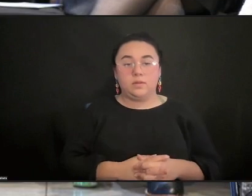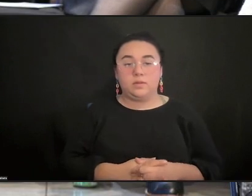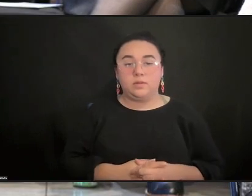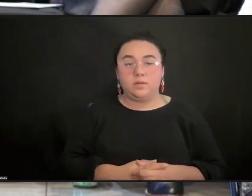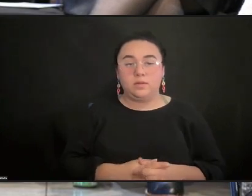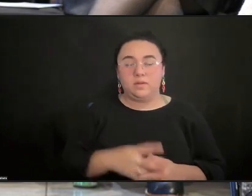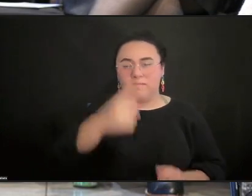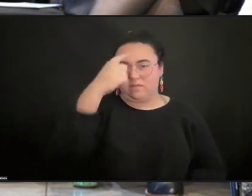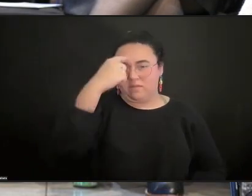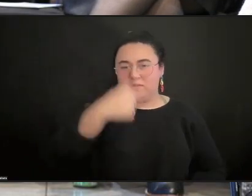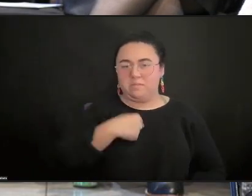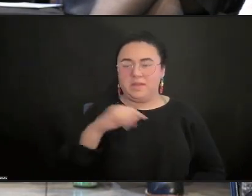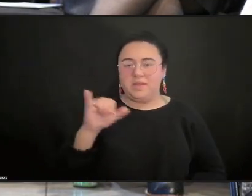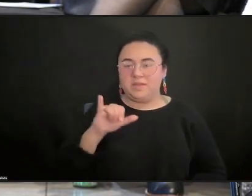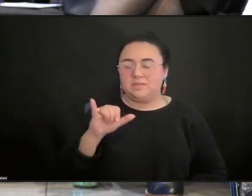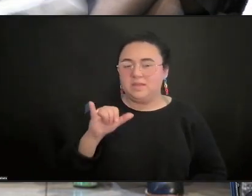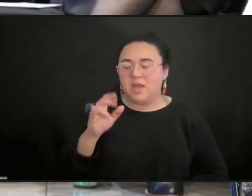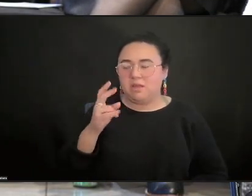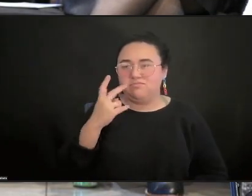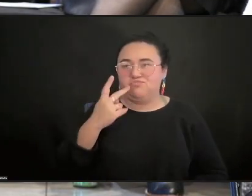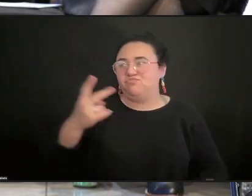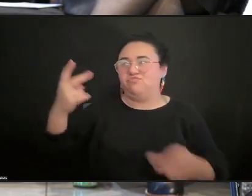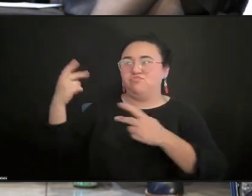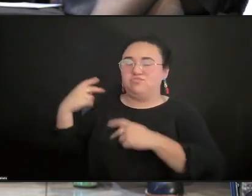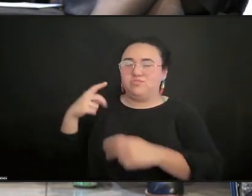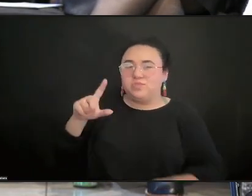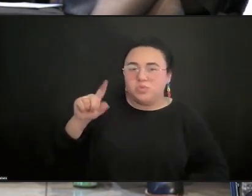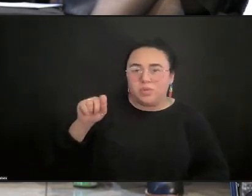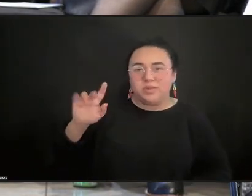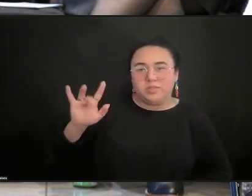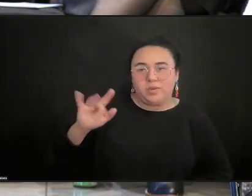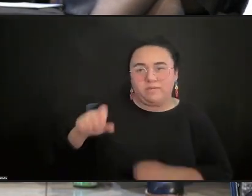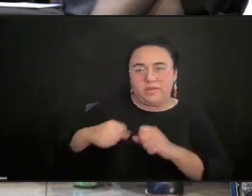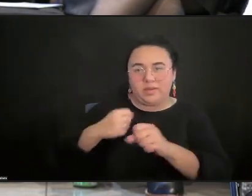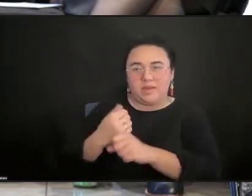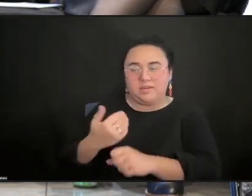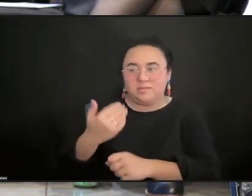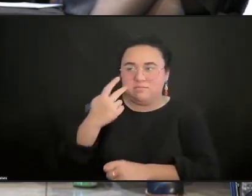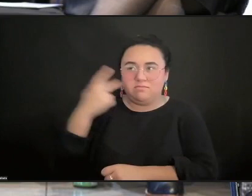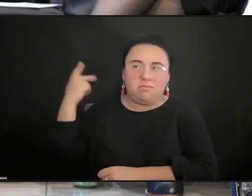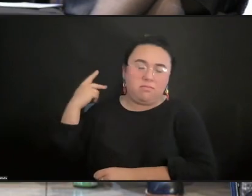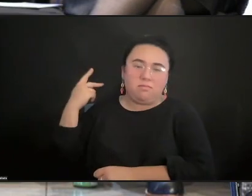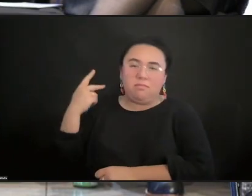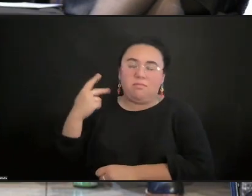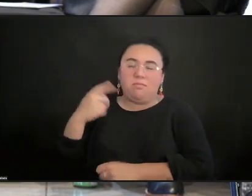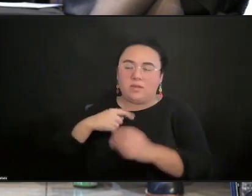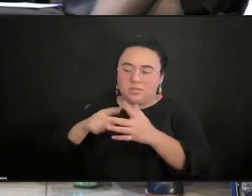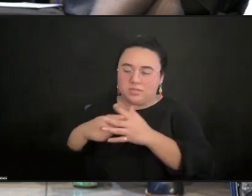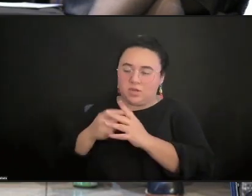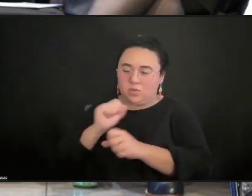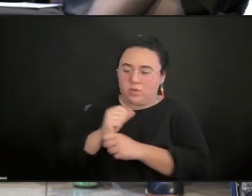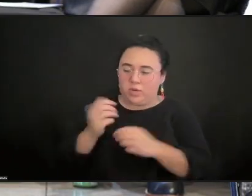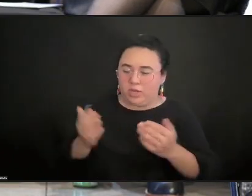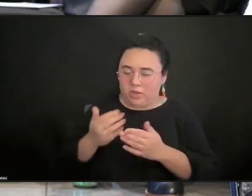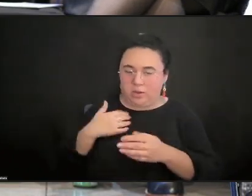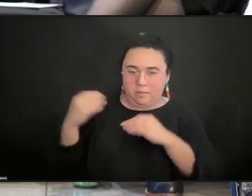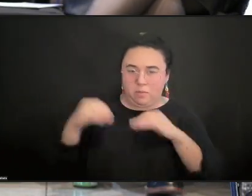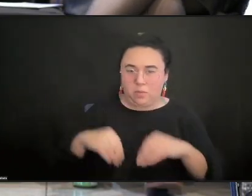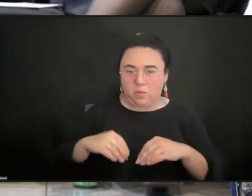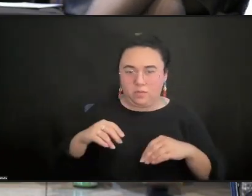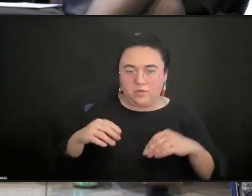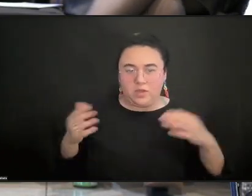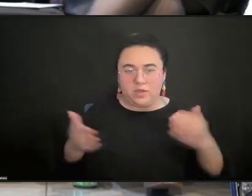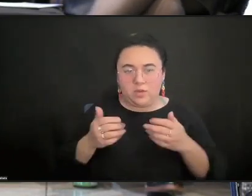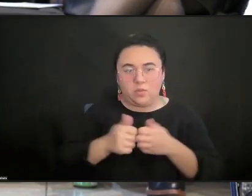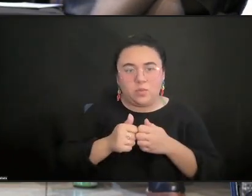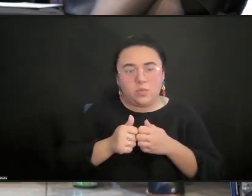years, probably 25 years when I started, when I moved here and I started working here with no